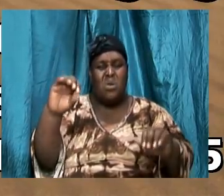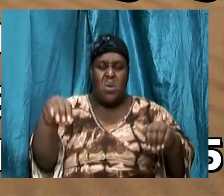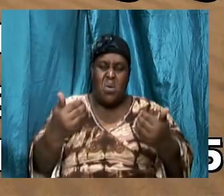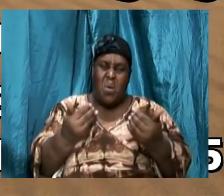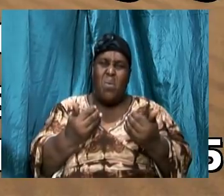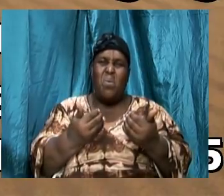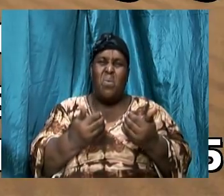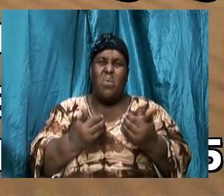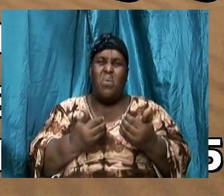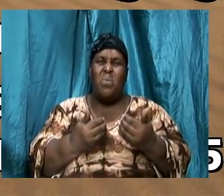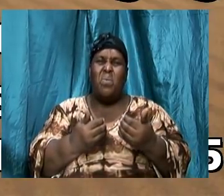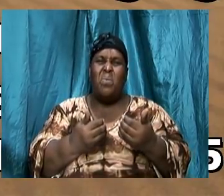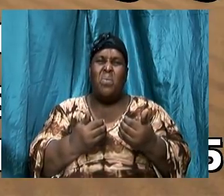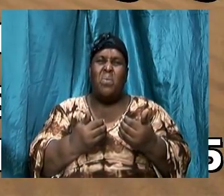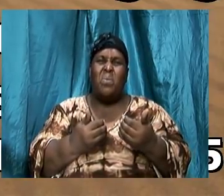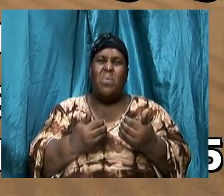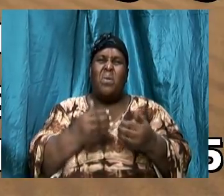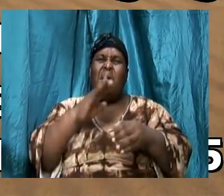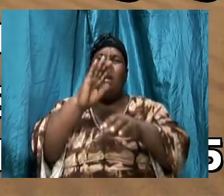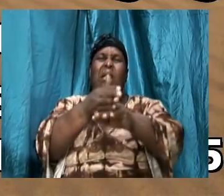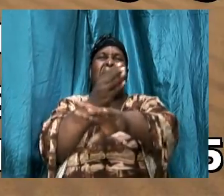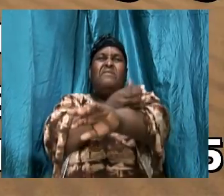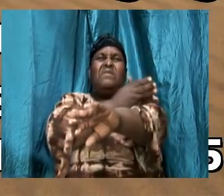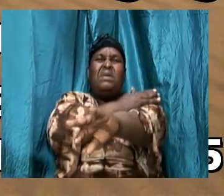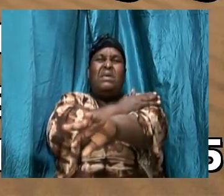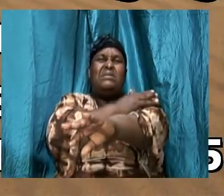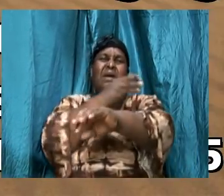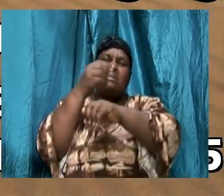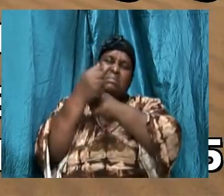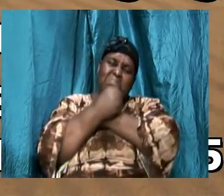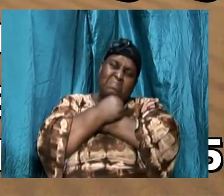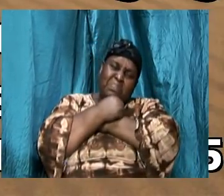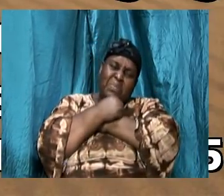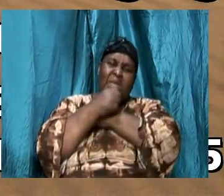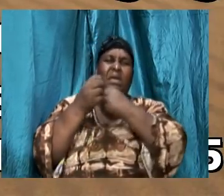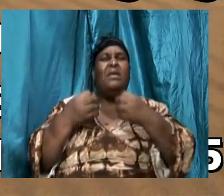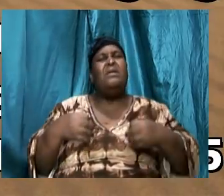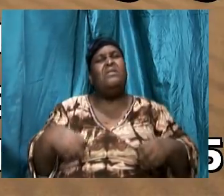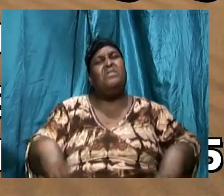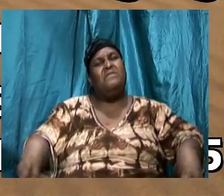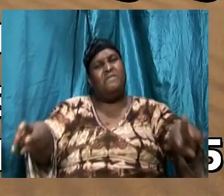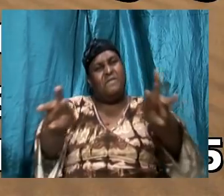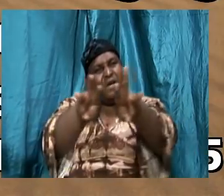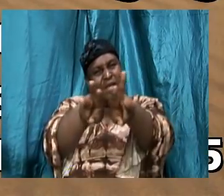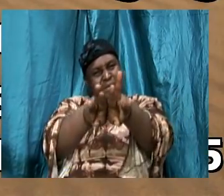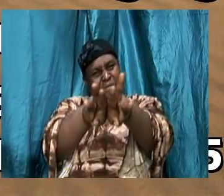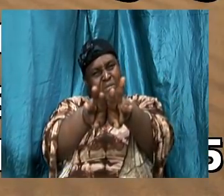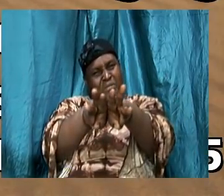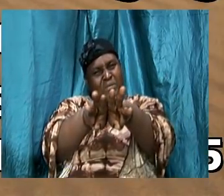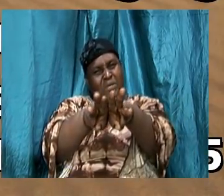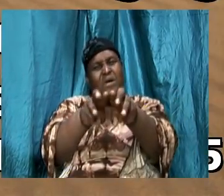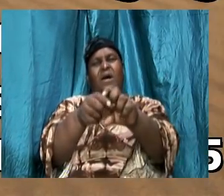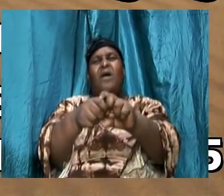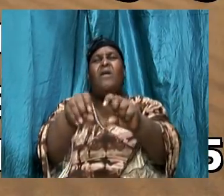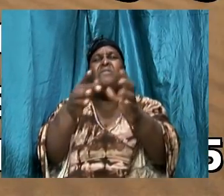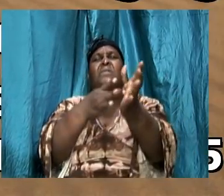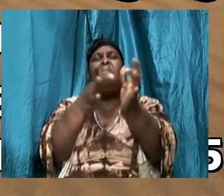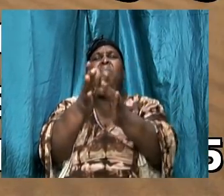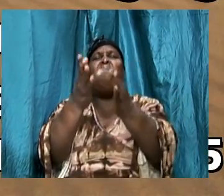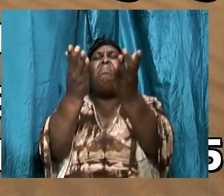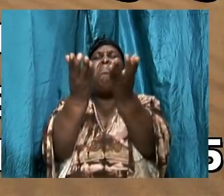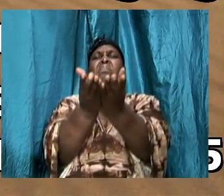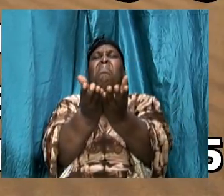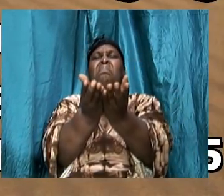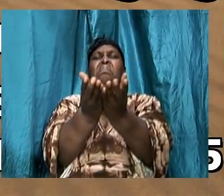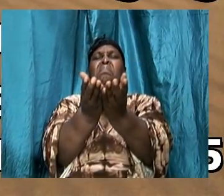elevate or how we embrace or the value that we place on this book that contains the